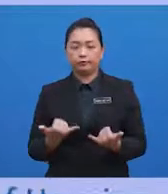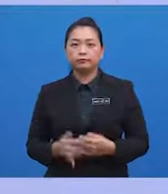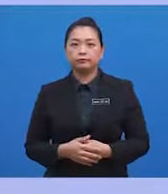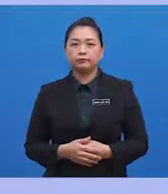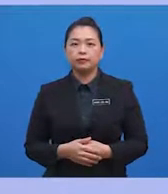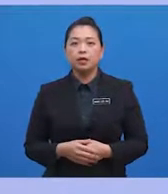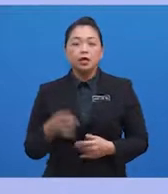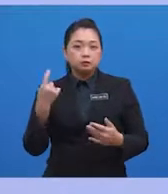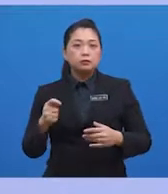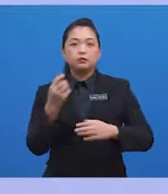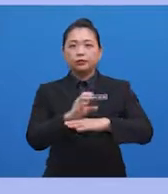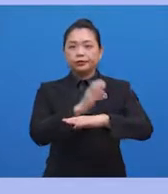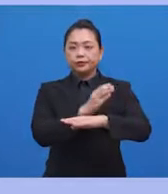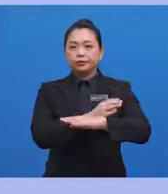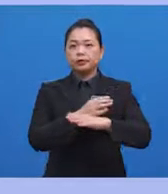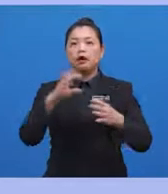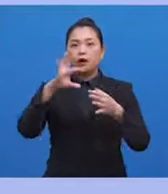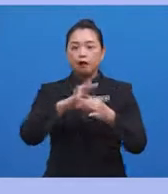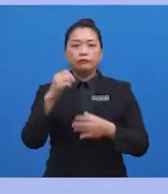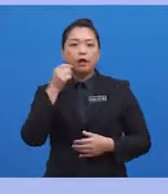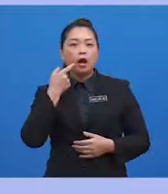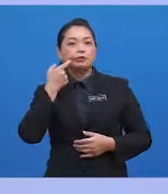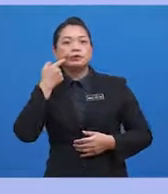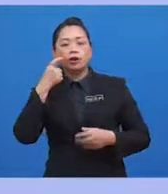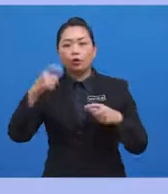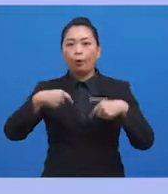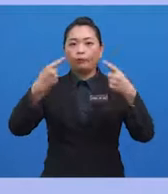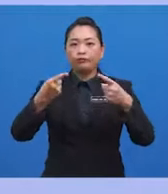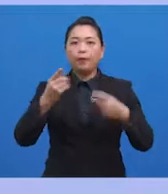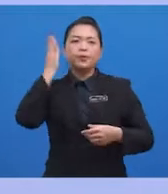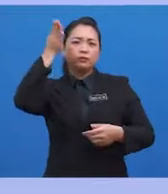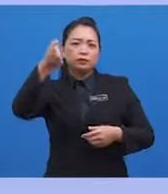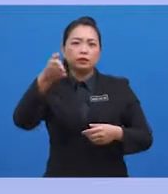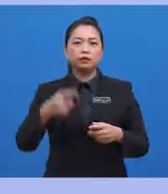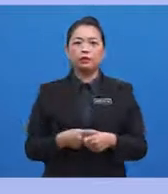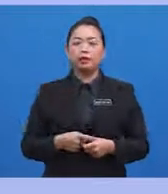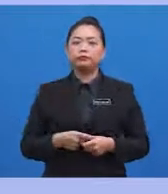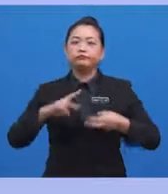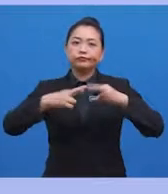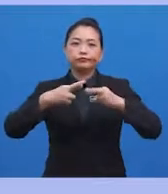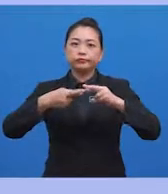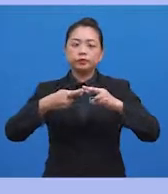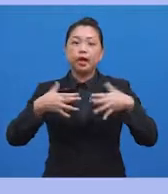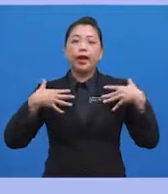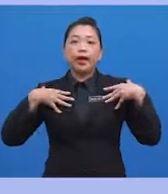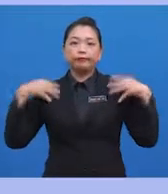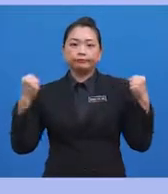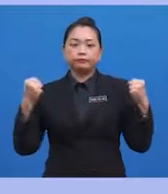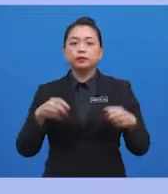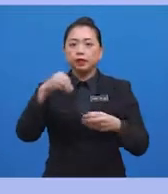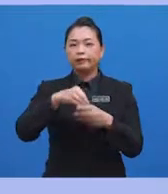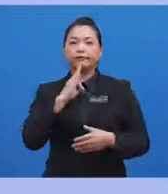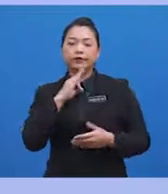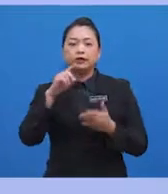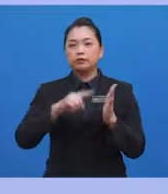The consequences of addiction go far beyond things like strained relationships and health risks. In fact,